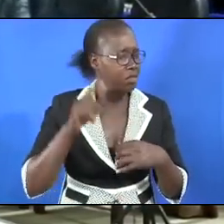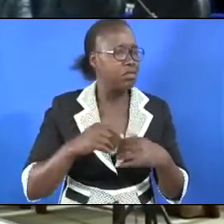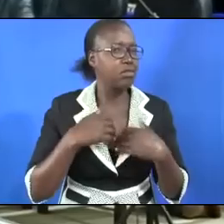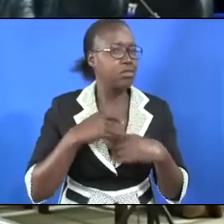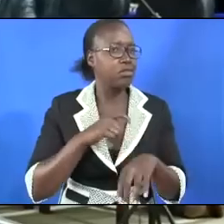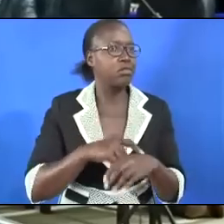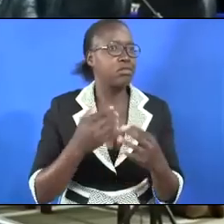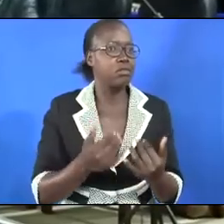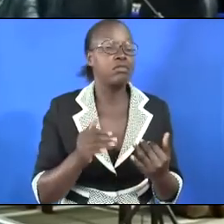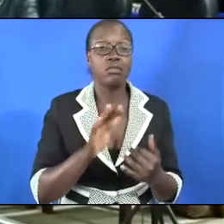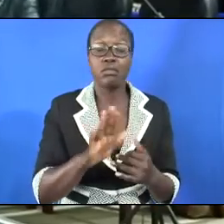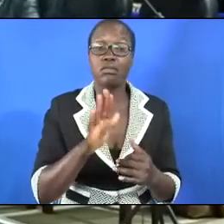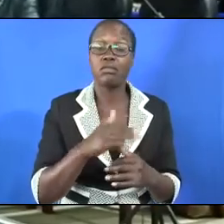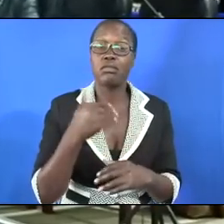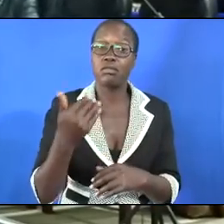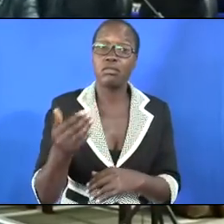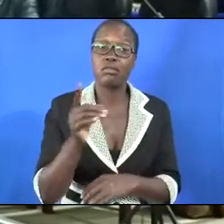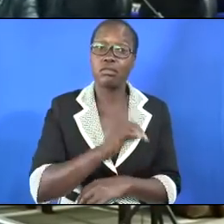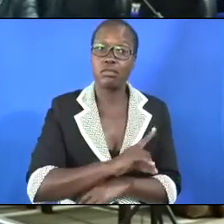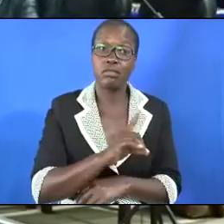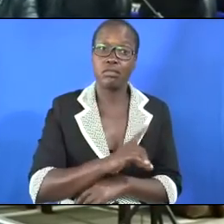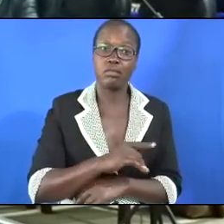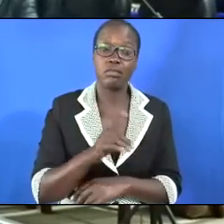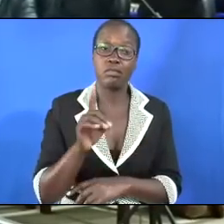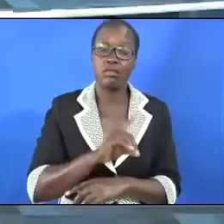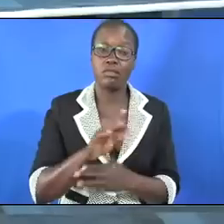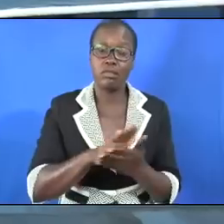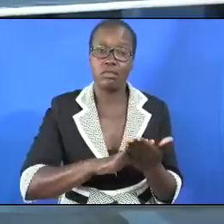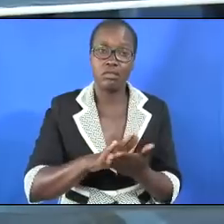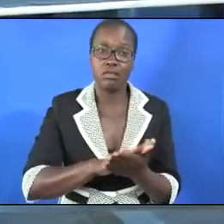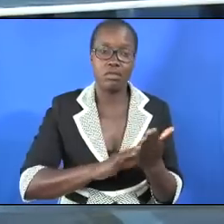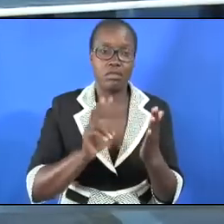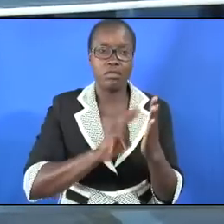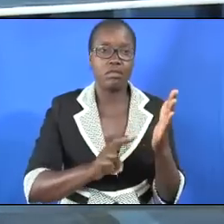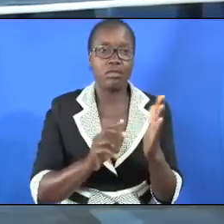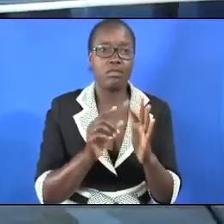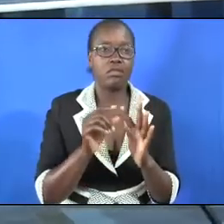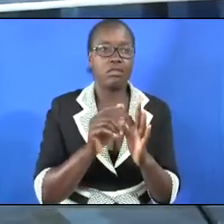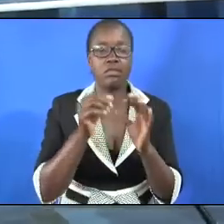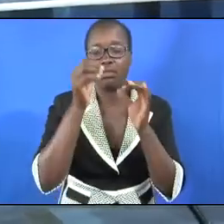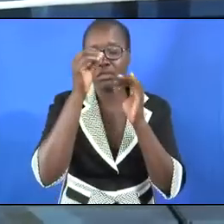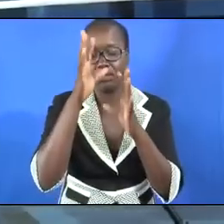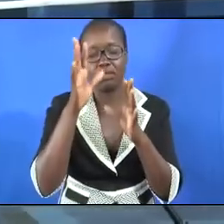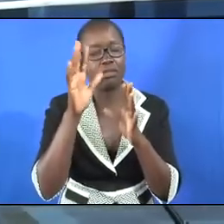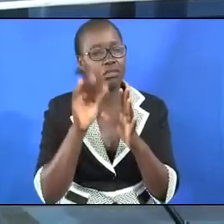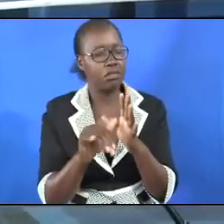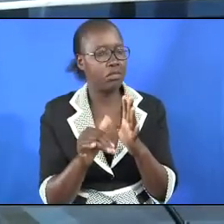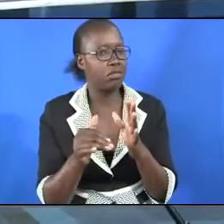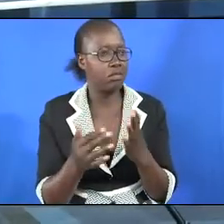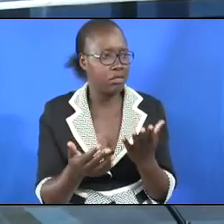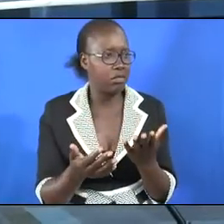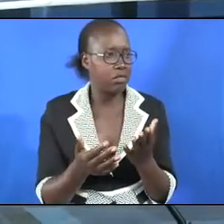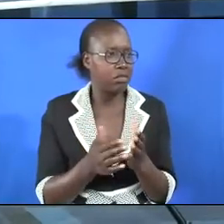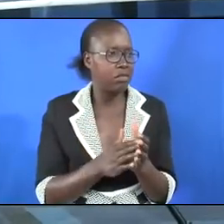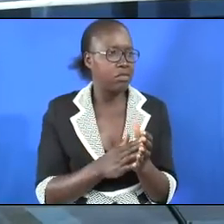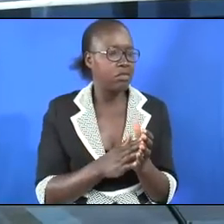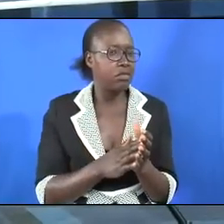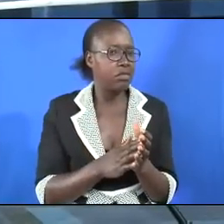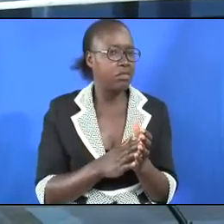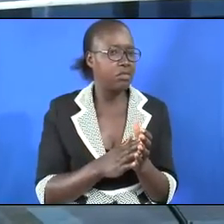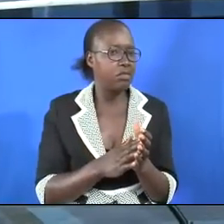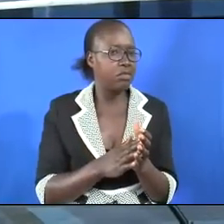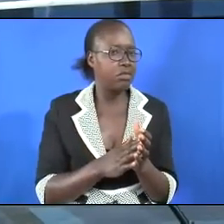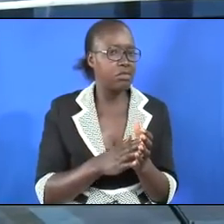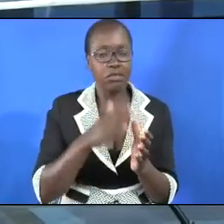every day on daily basis to read with them the word of God that introduces them the living God